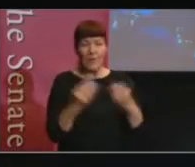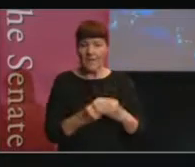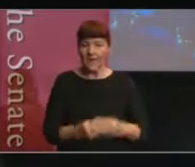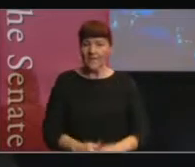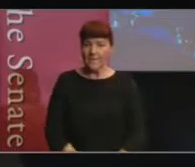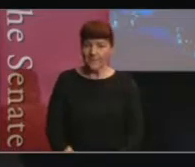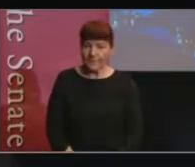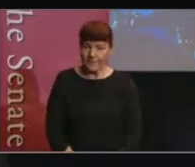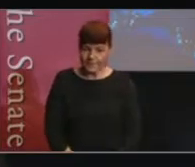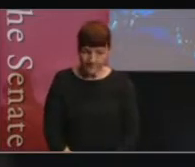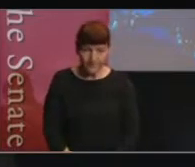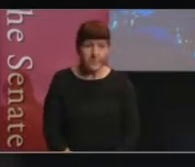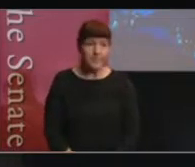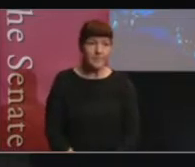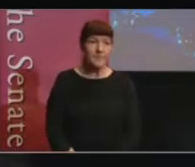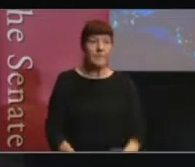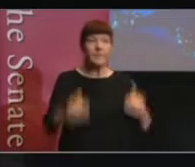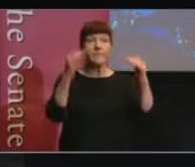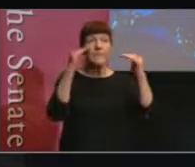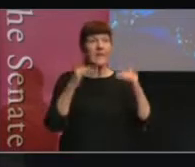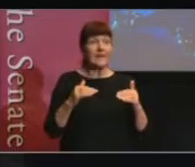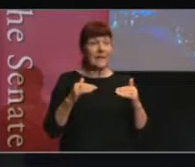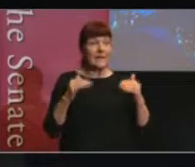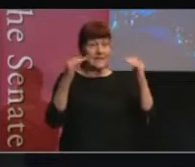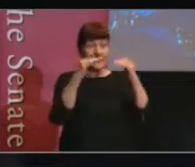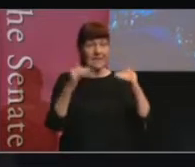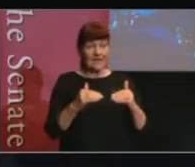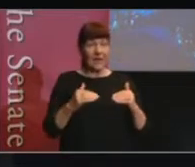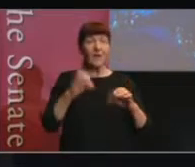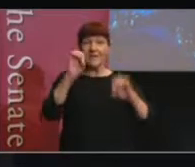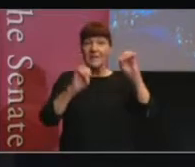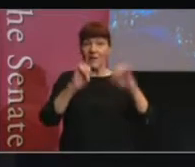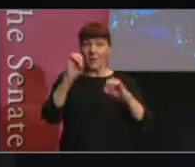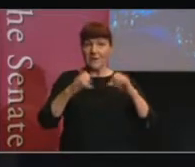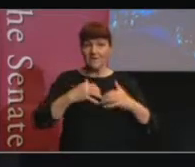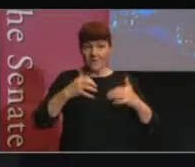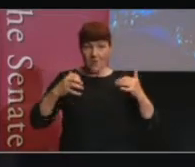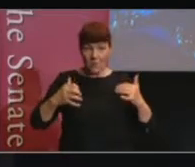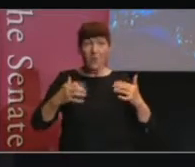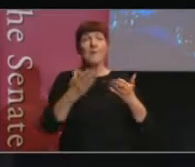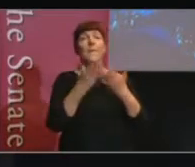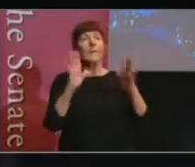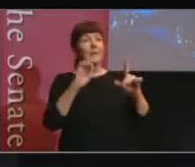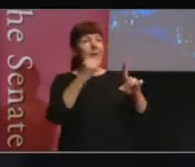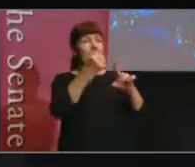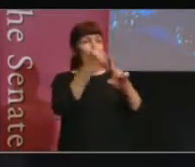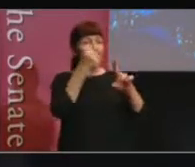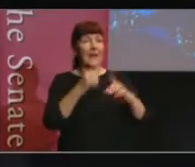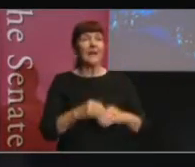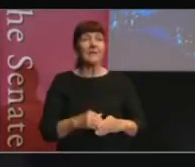So, the next tier of the evaluation framework is around public impact, and this allows us to